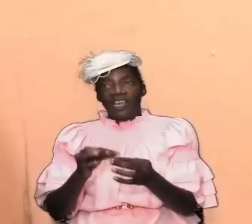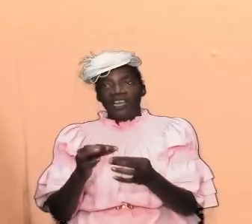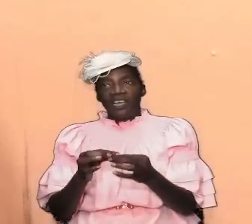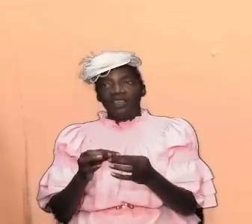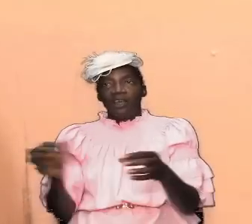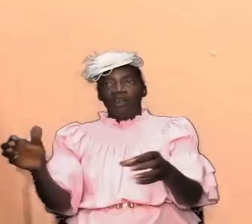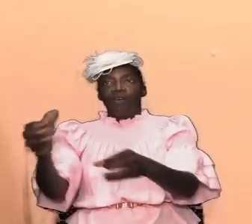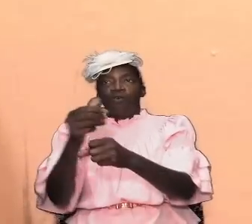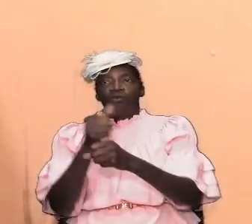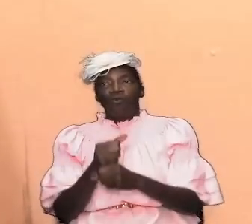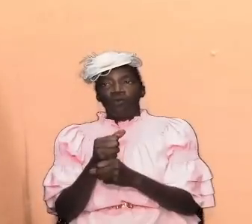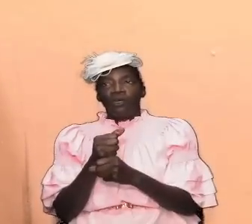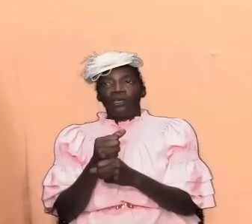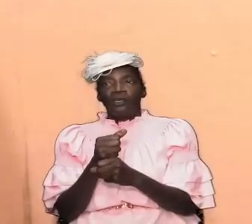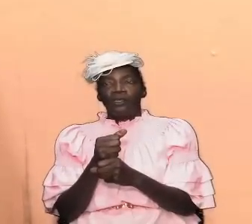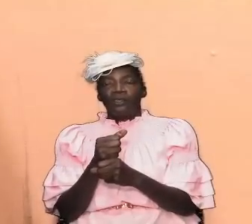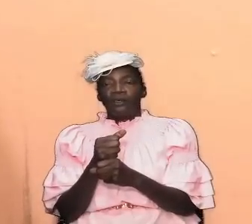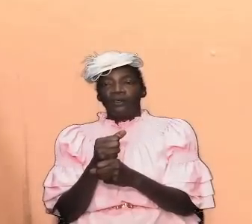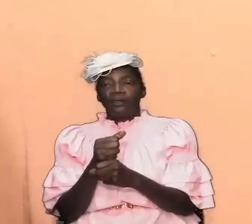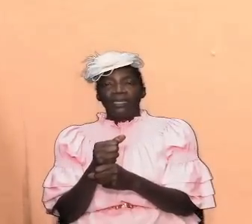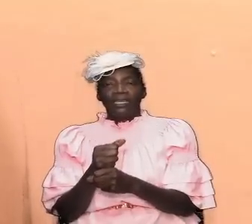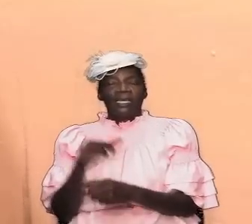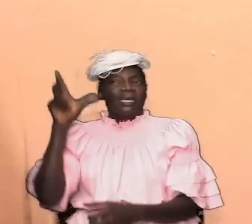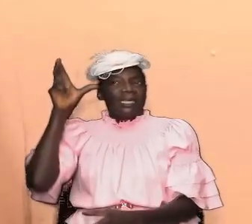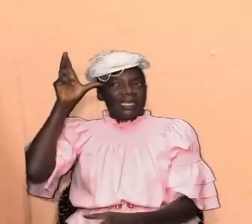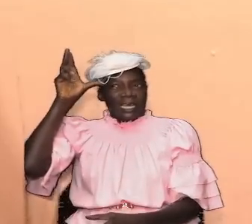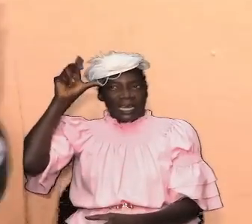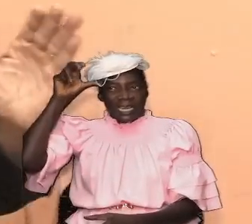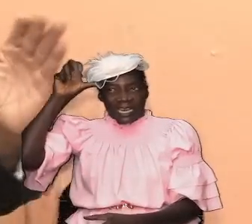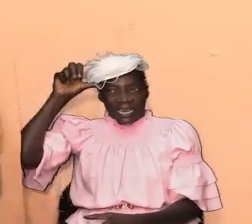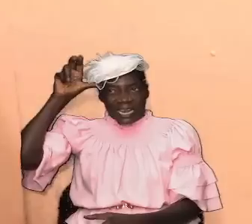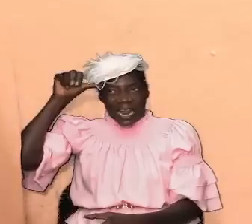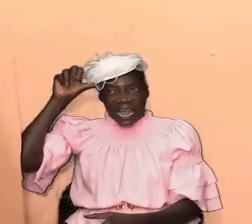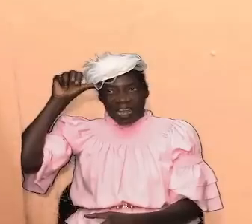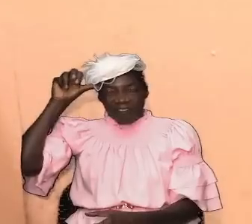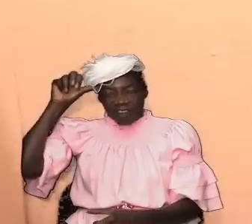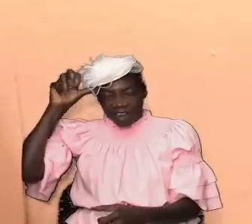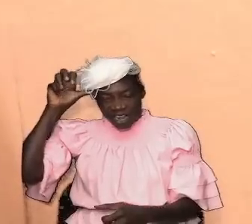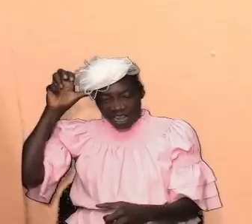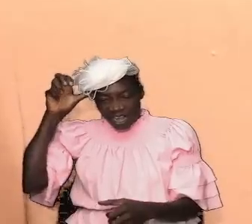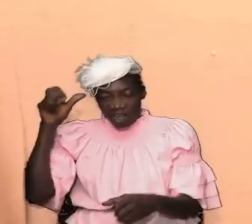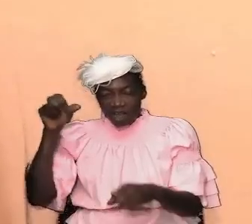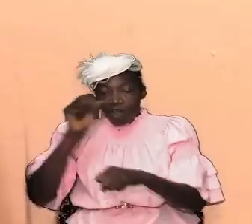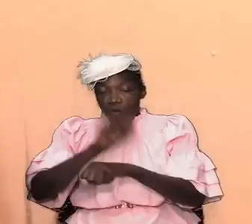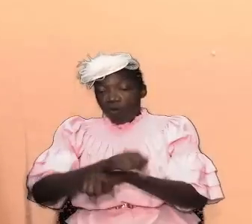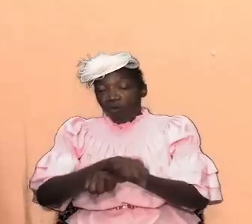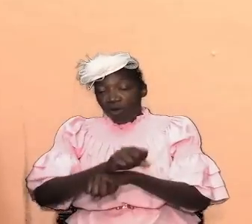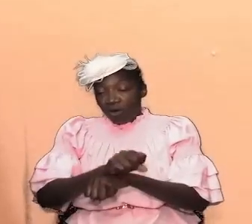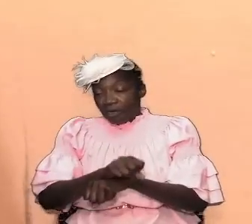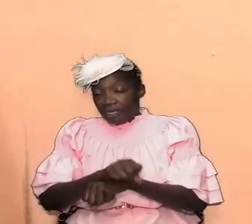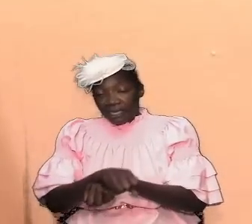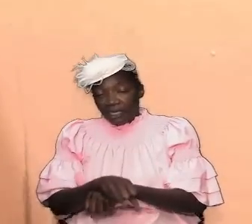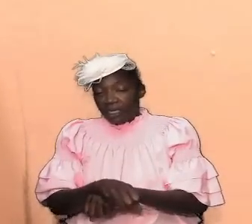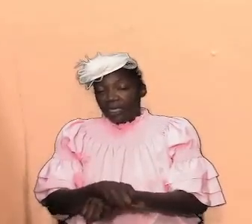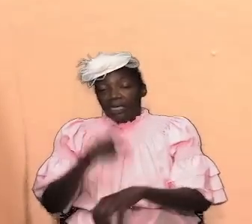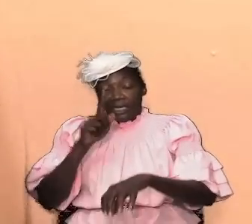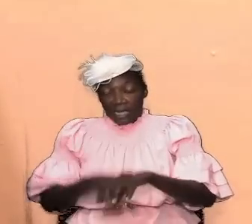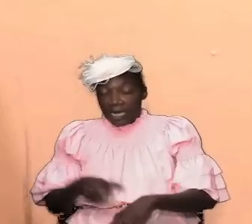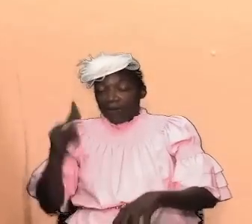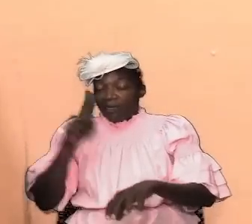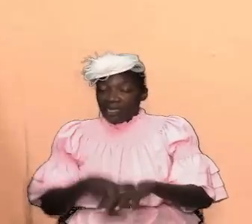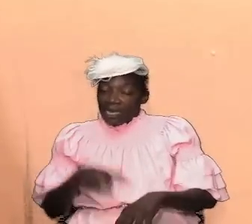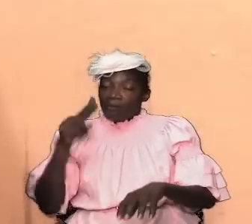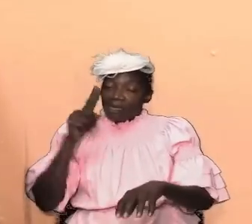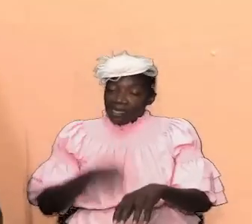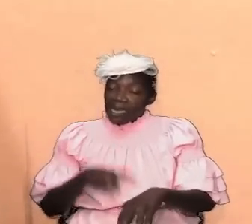hold on to it the adversary is working over time in jamaica in the caribbean in north